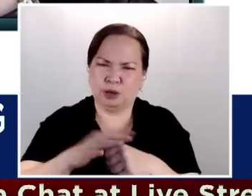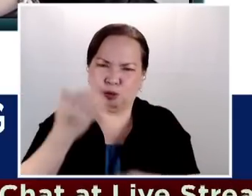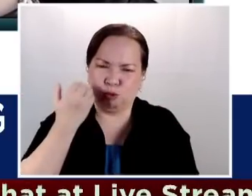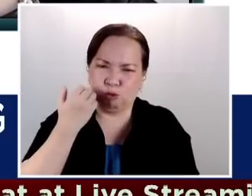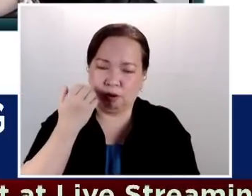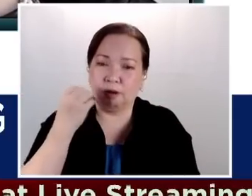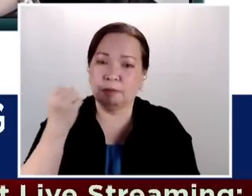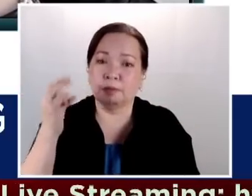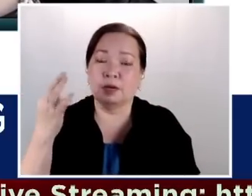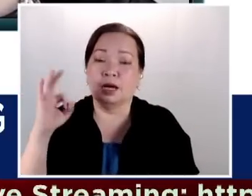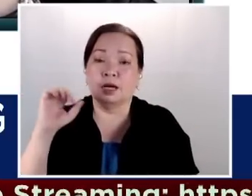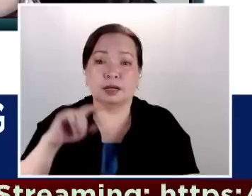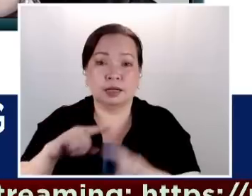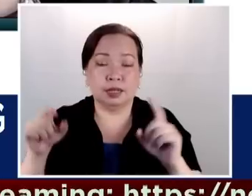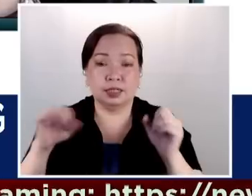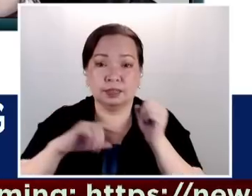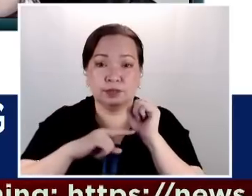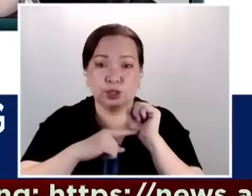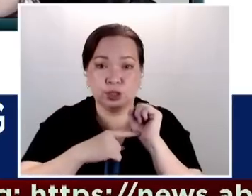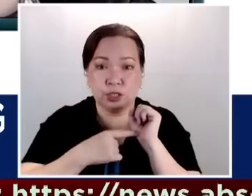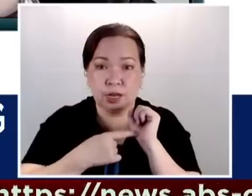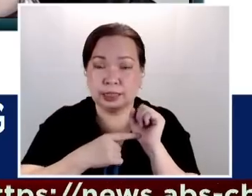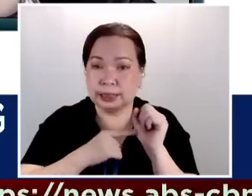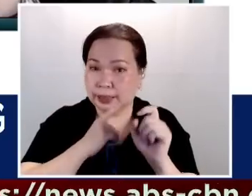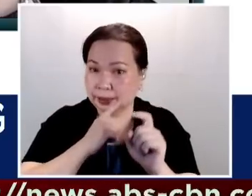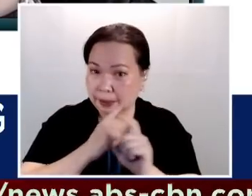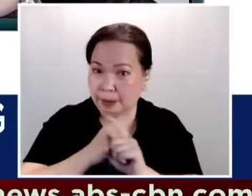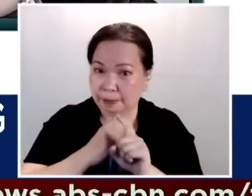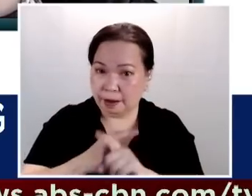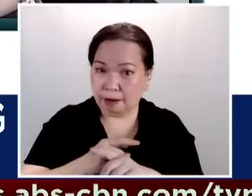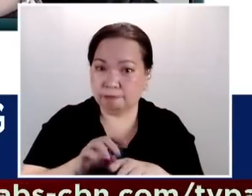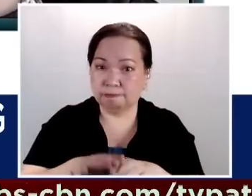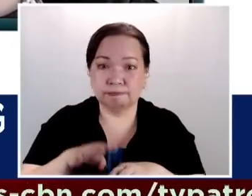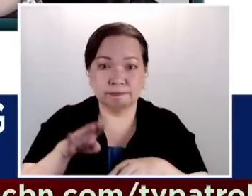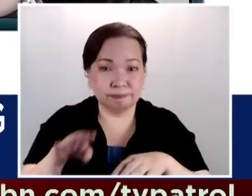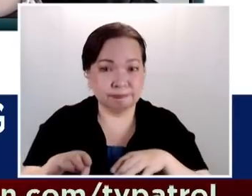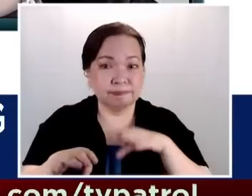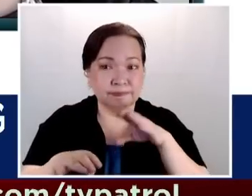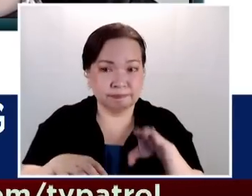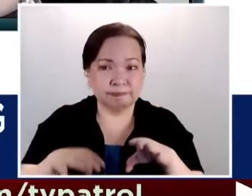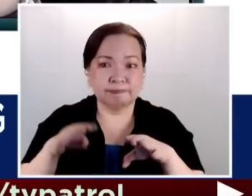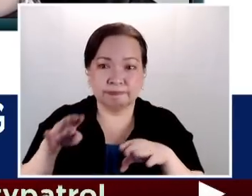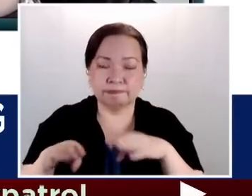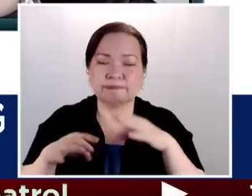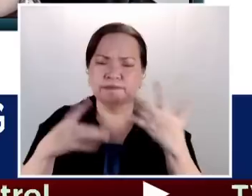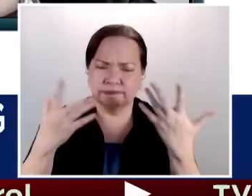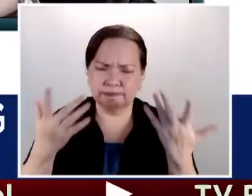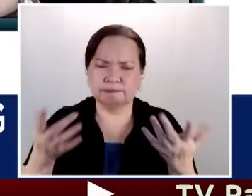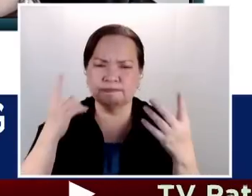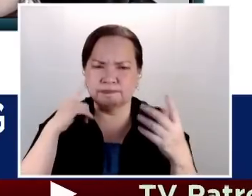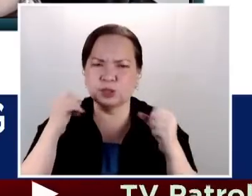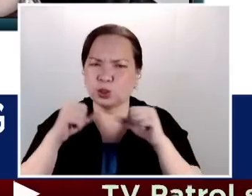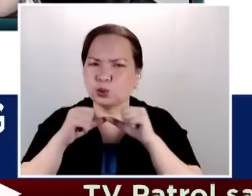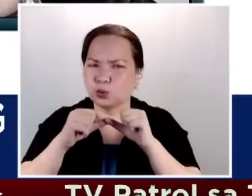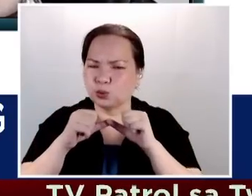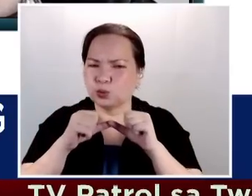start it and we do it right, we should be able to substantially